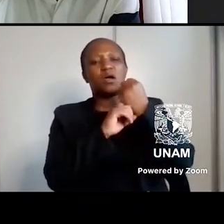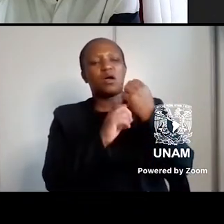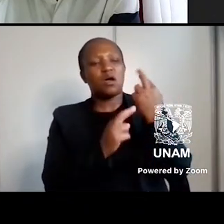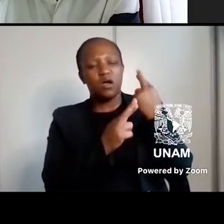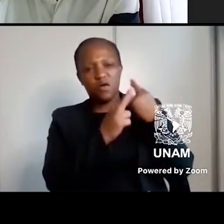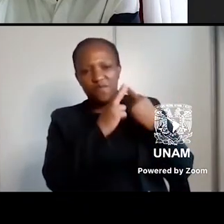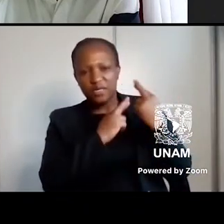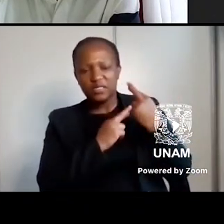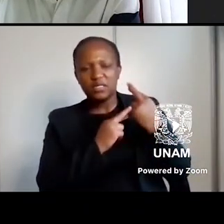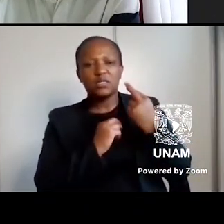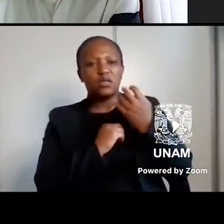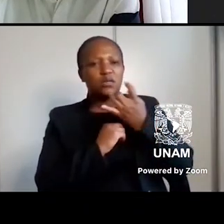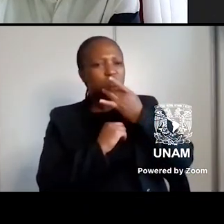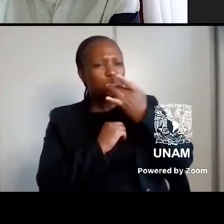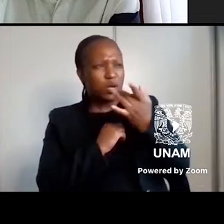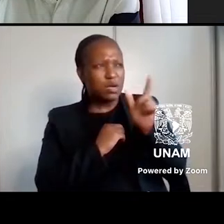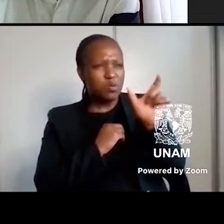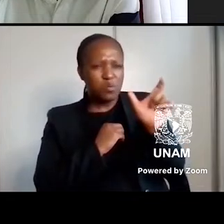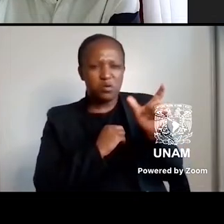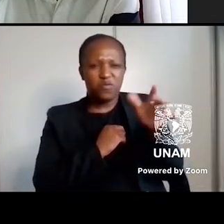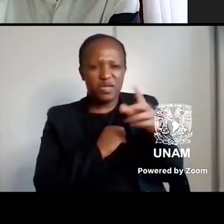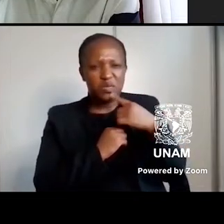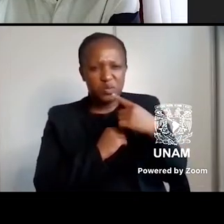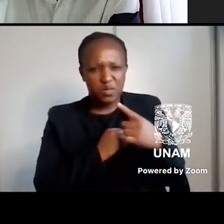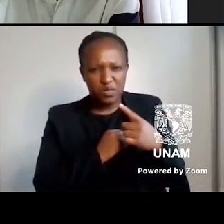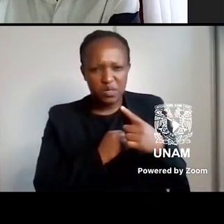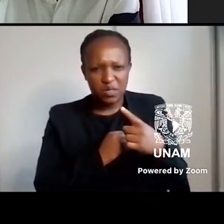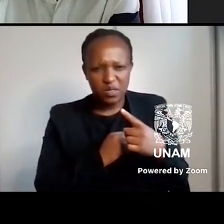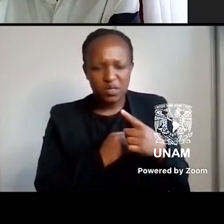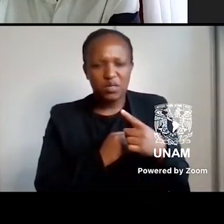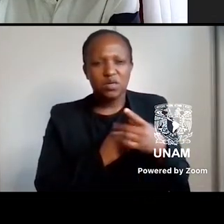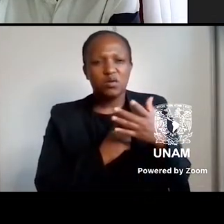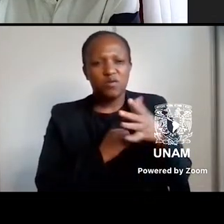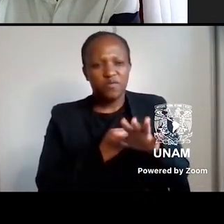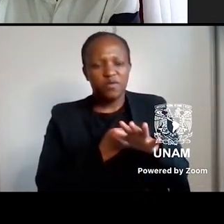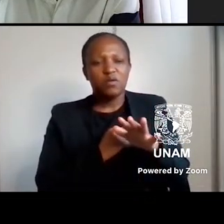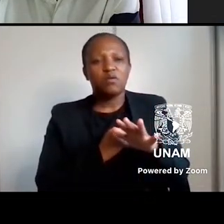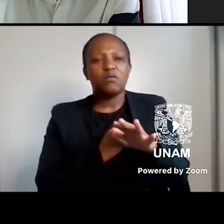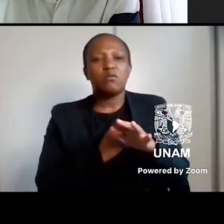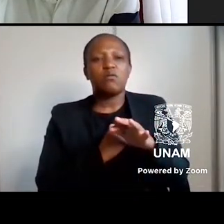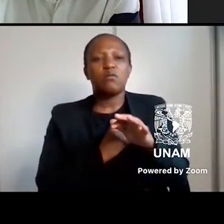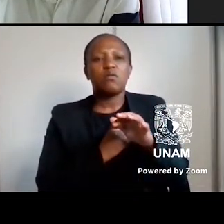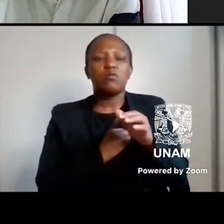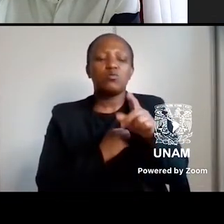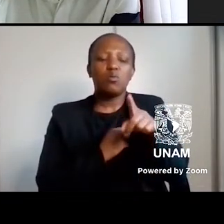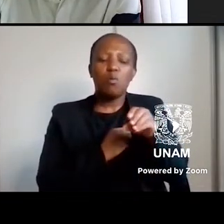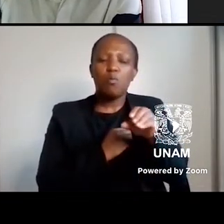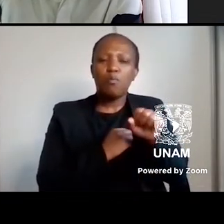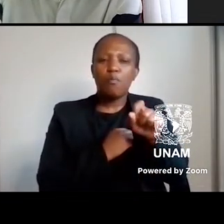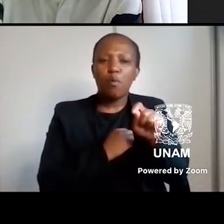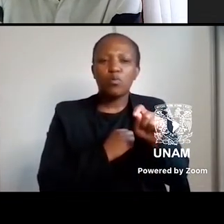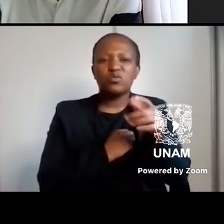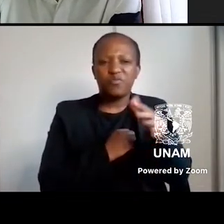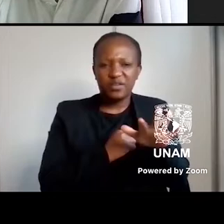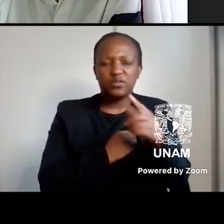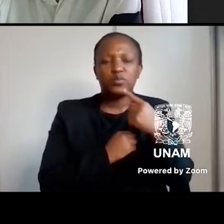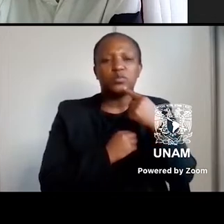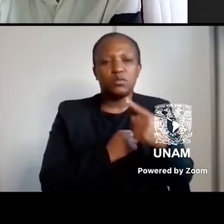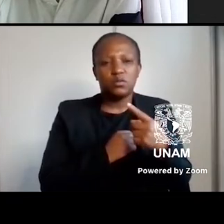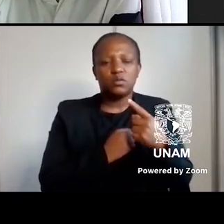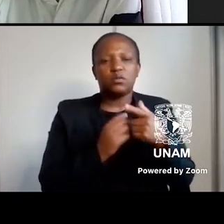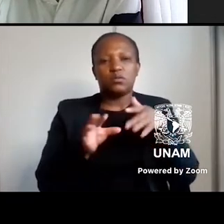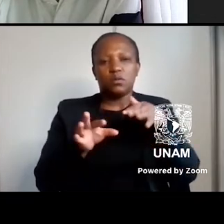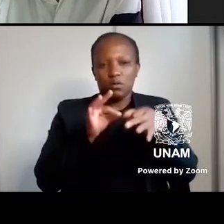word you used. You used the word post several times to articulate this swerve, this